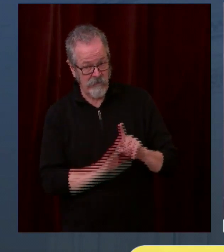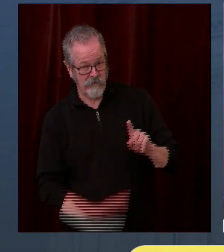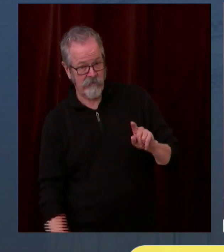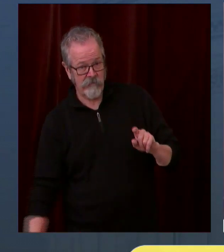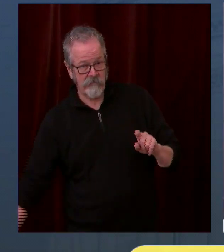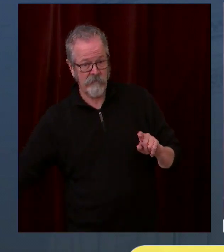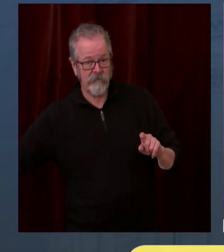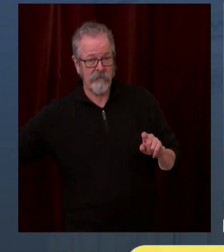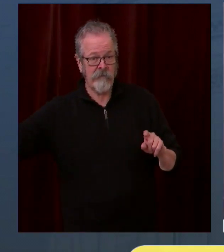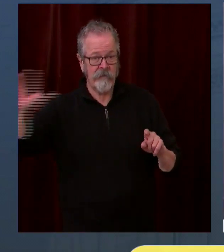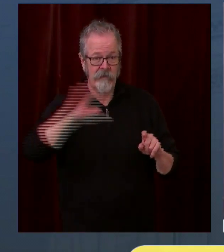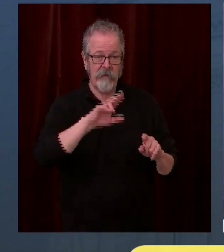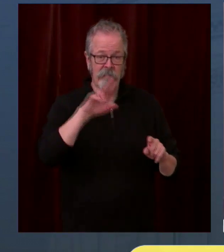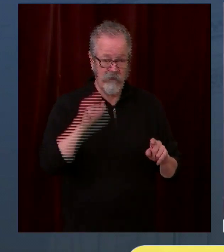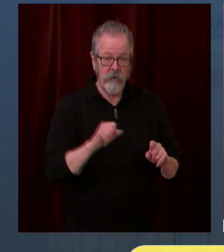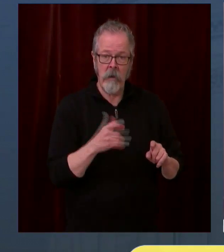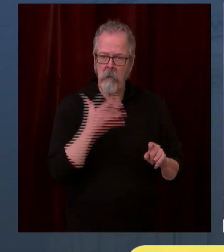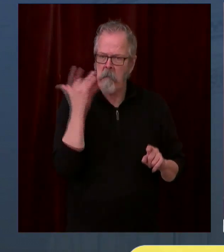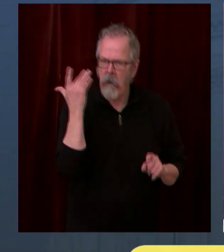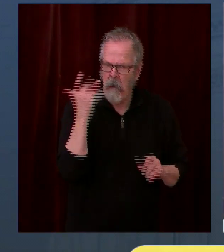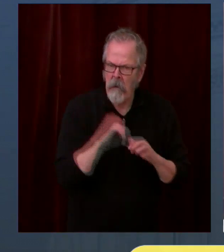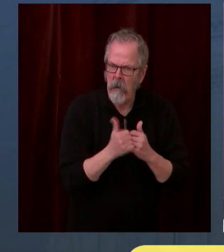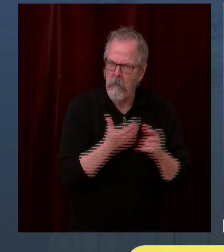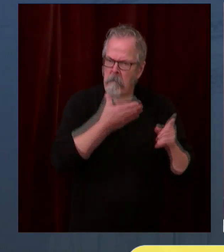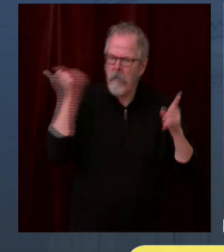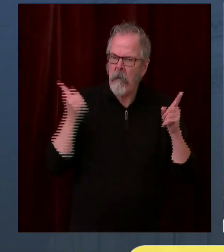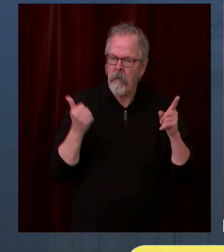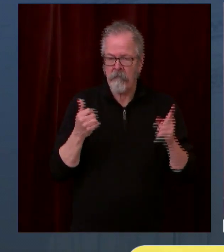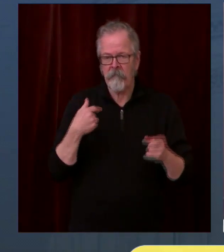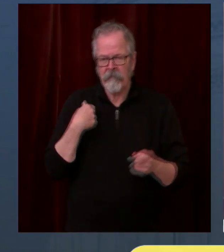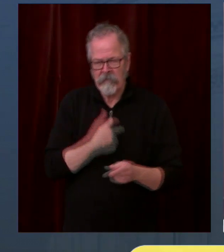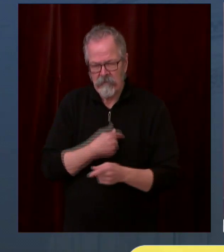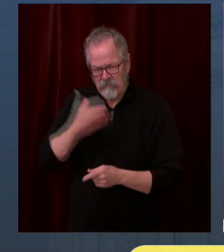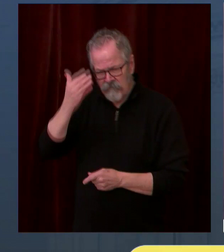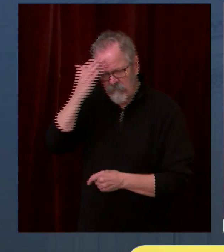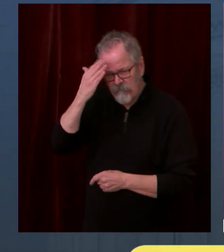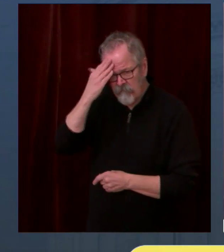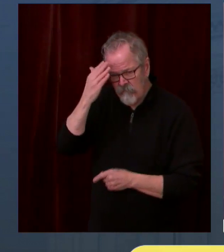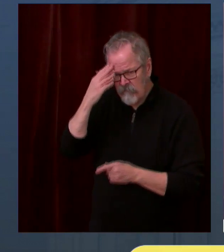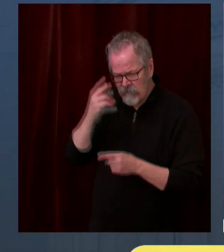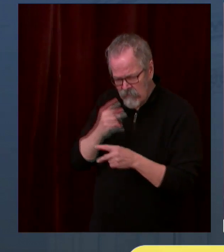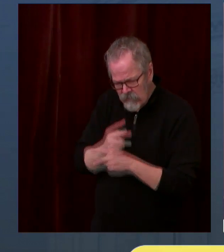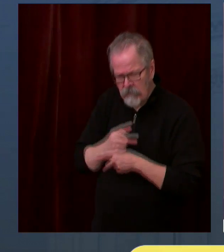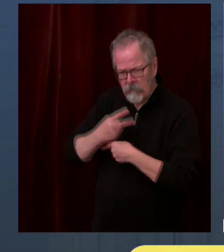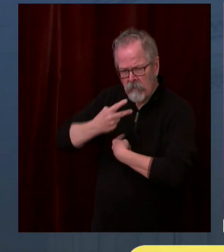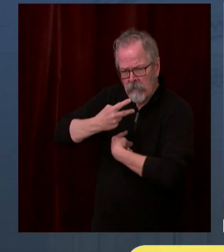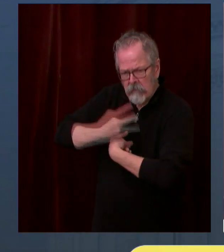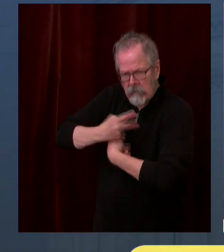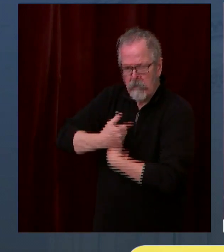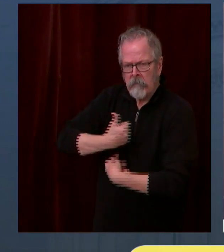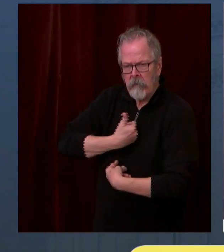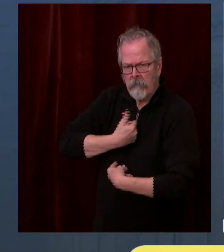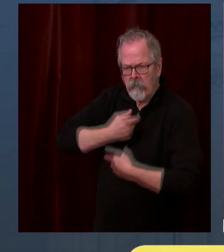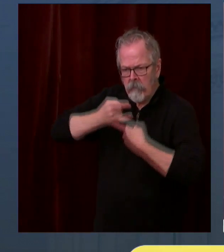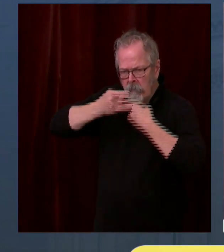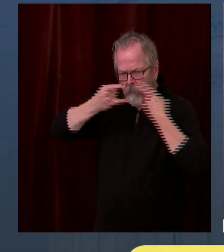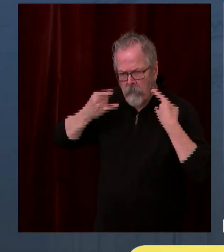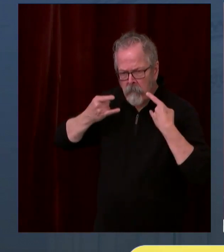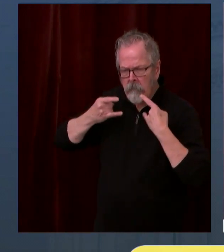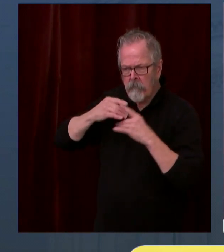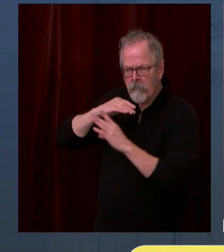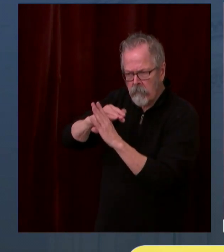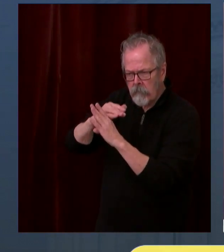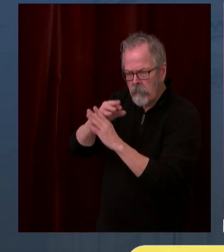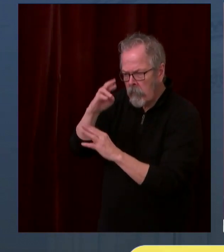by saying thank you. I do want to say that we believe that these six steps that the governor is announcing today will